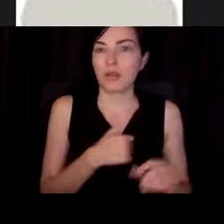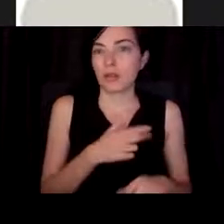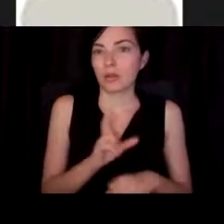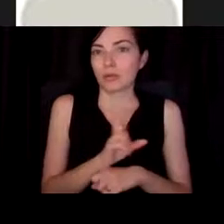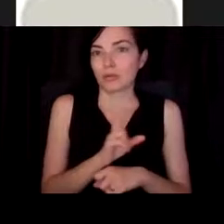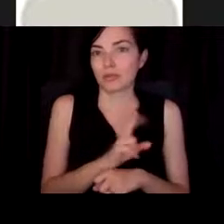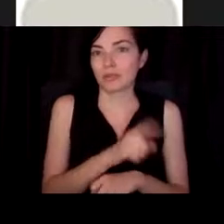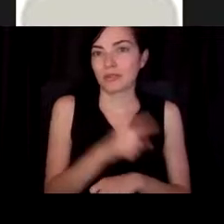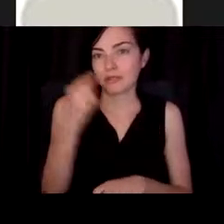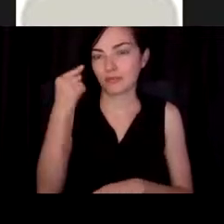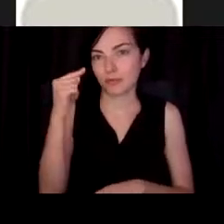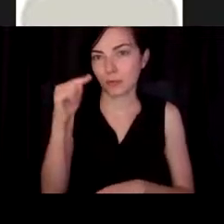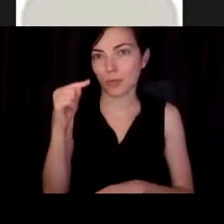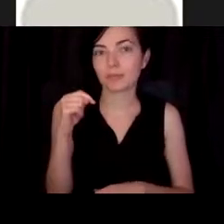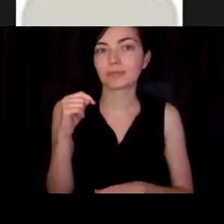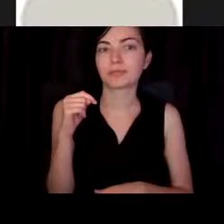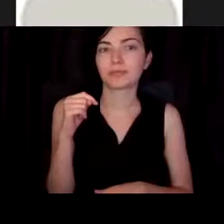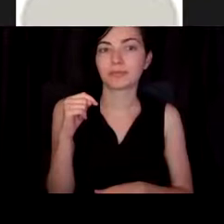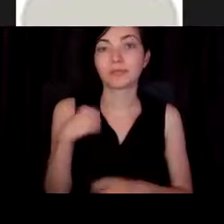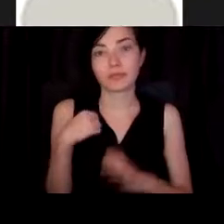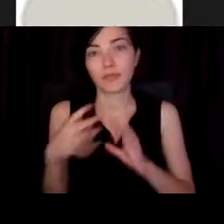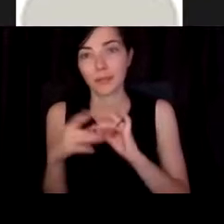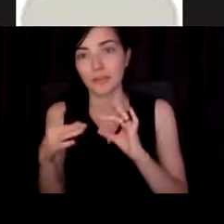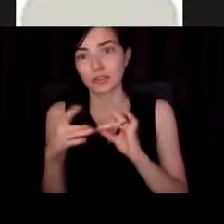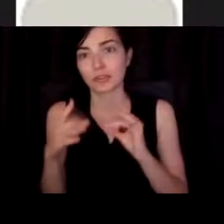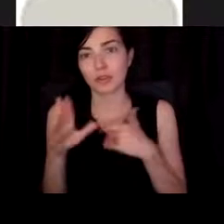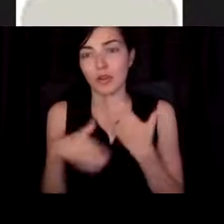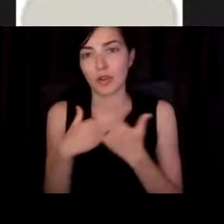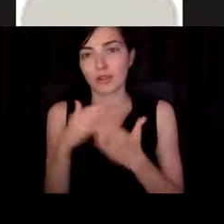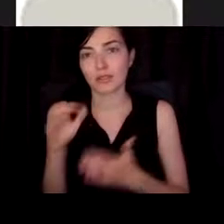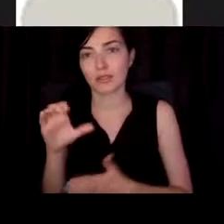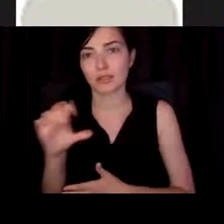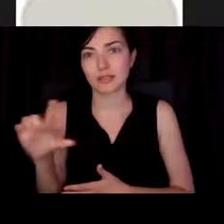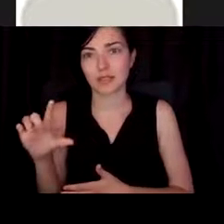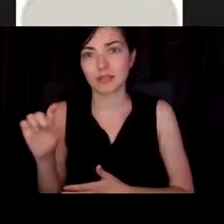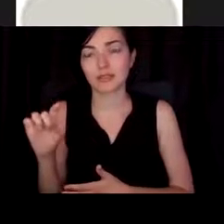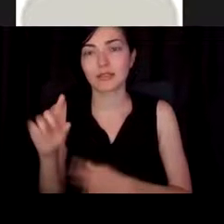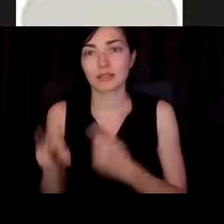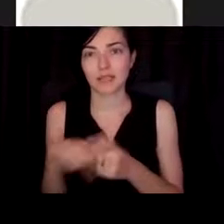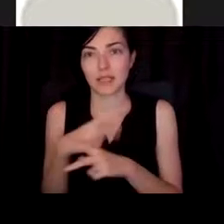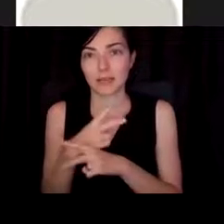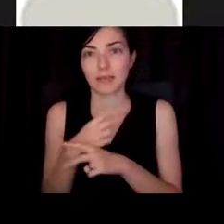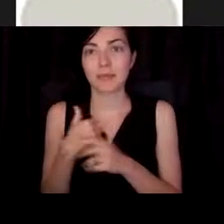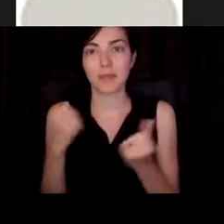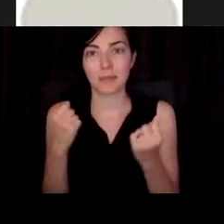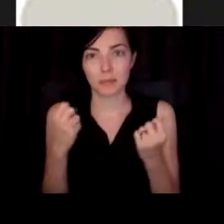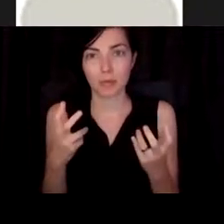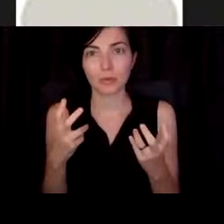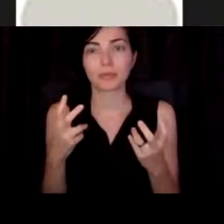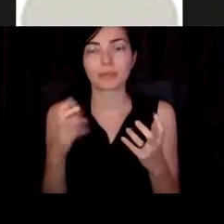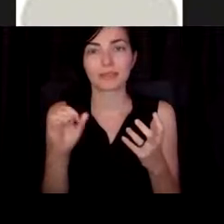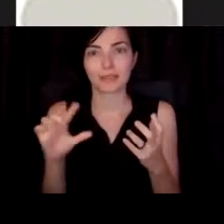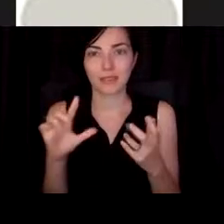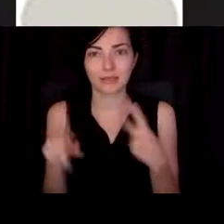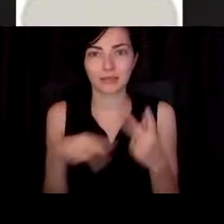growing these and, and I didn't mention all the cell types, but we have multiple cell types where we really, you know, want to